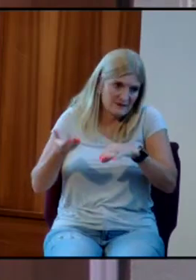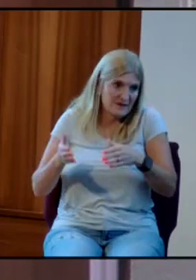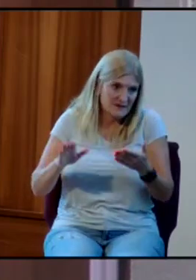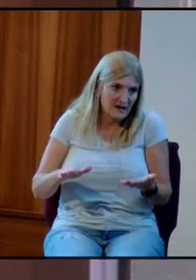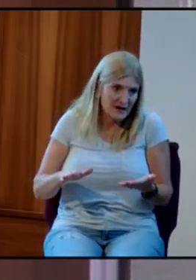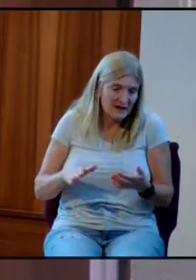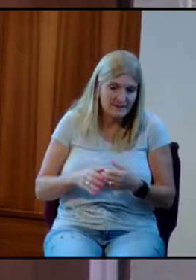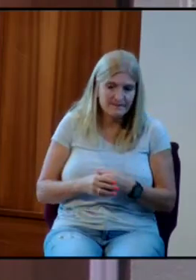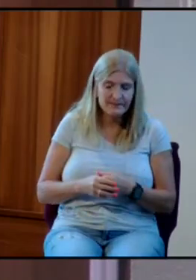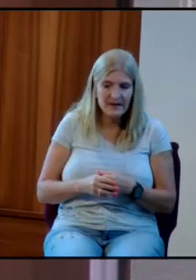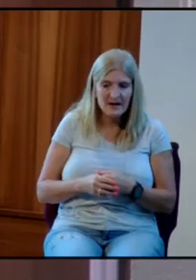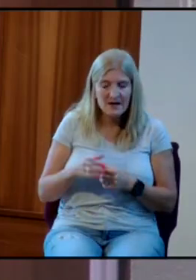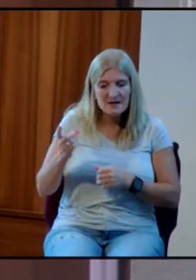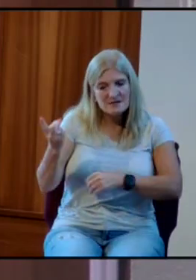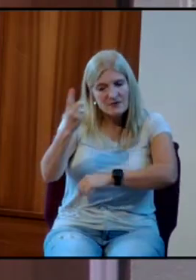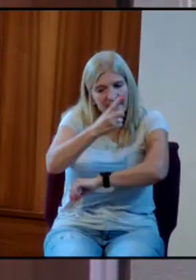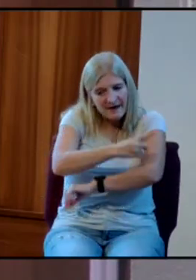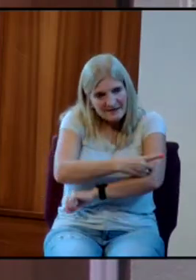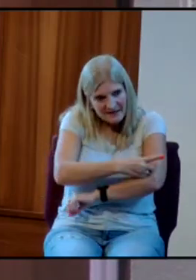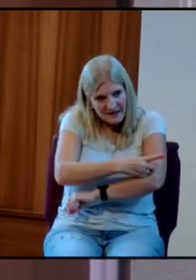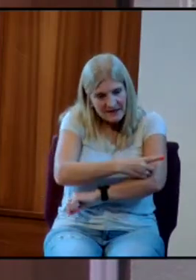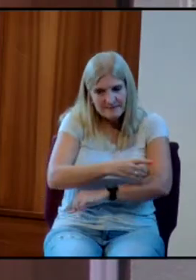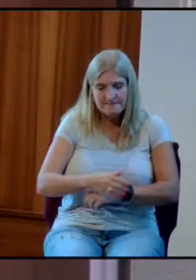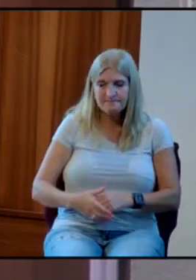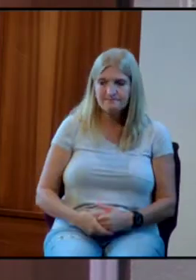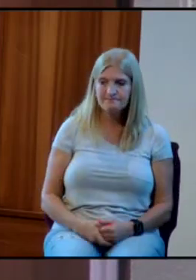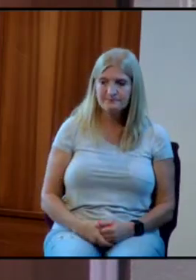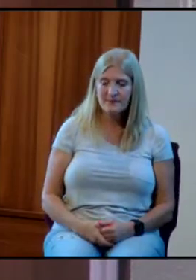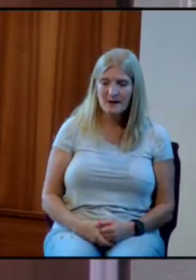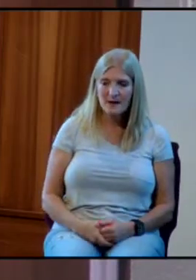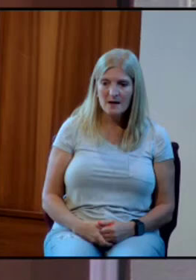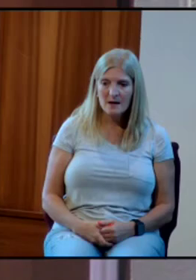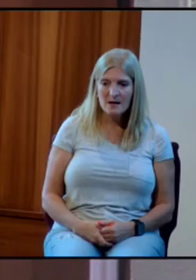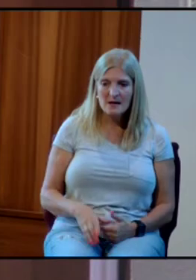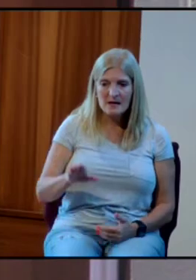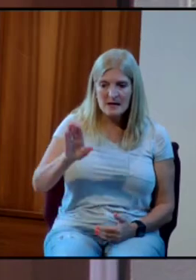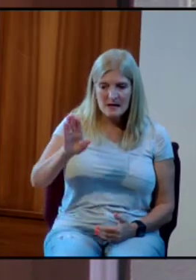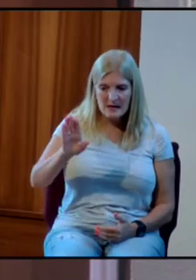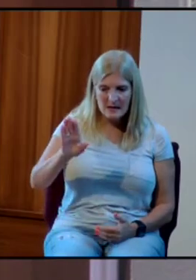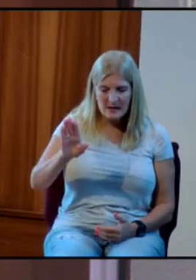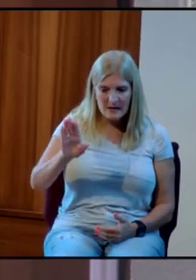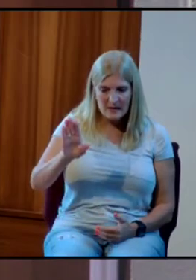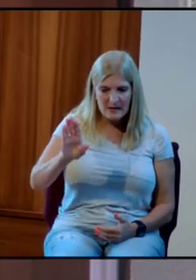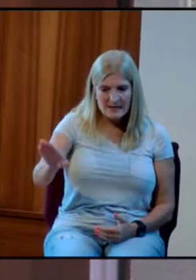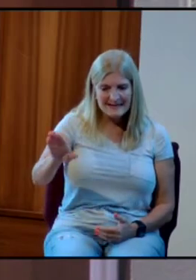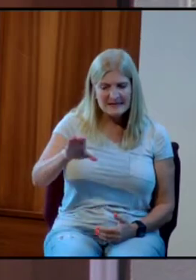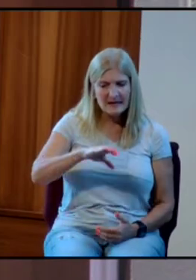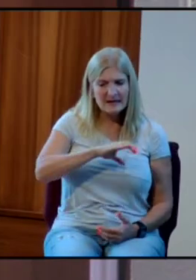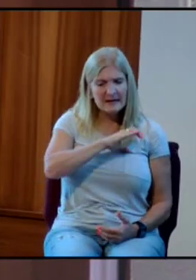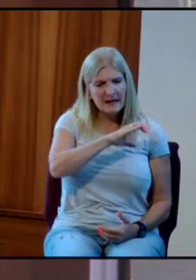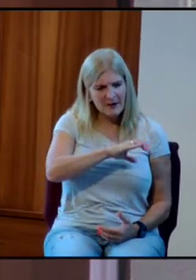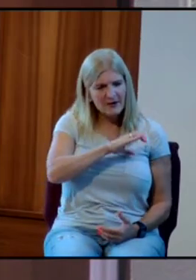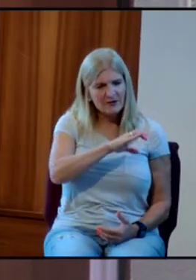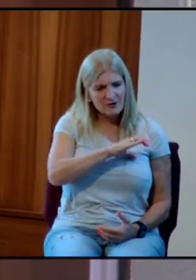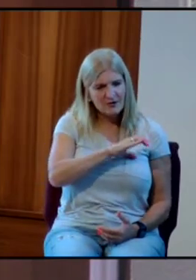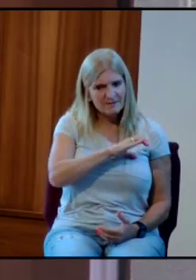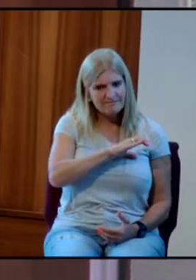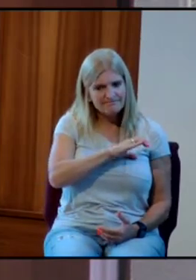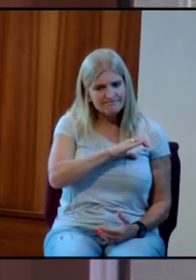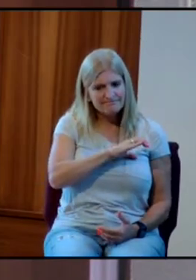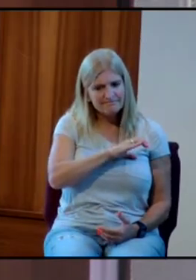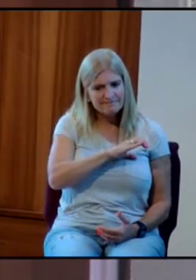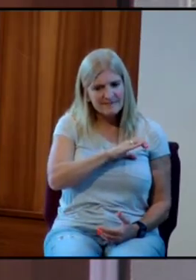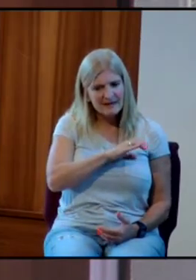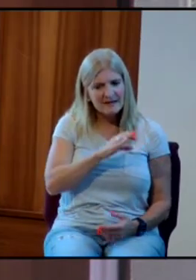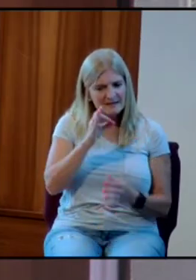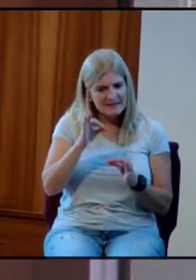And on that day, his true character came through, and he held